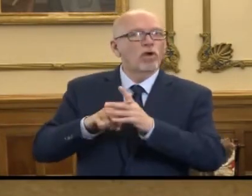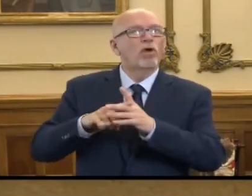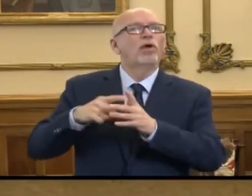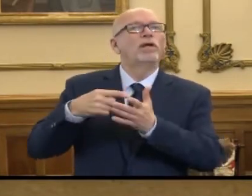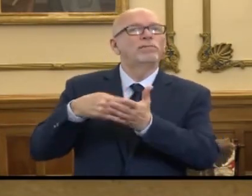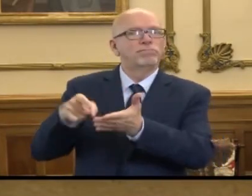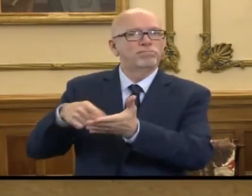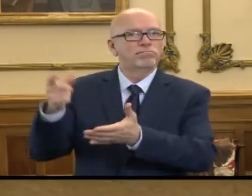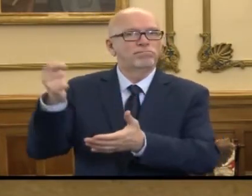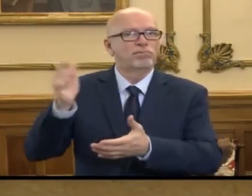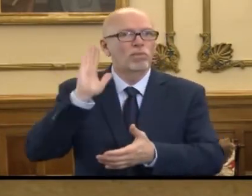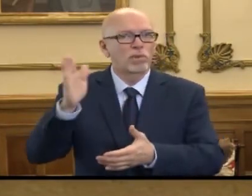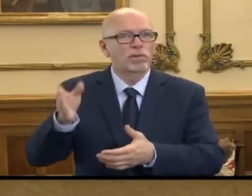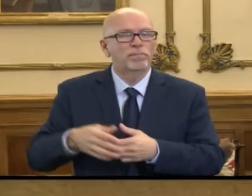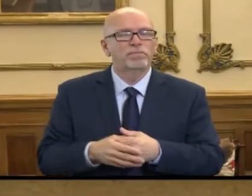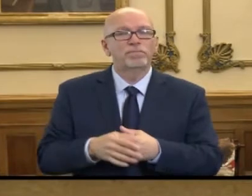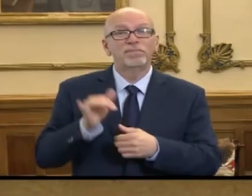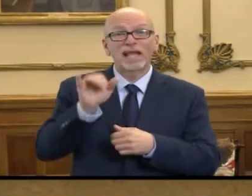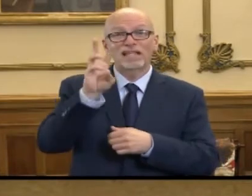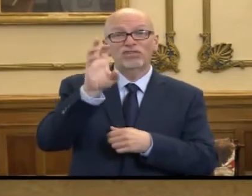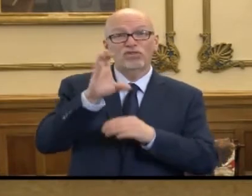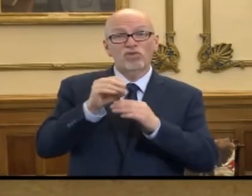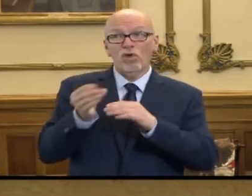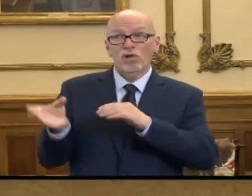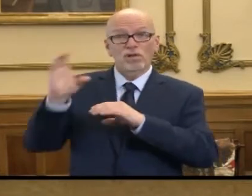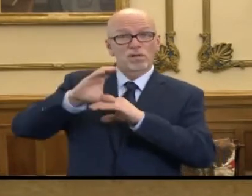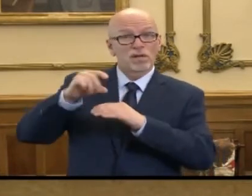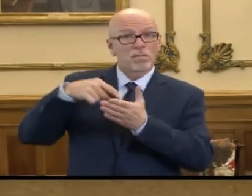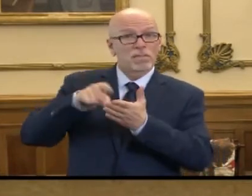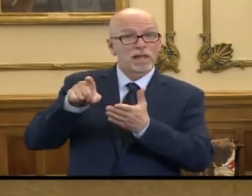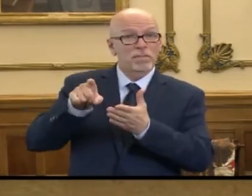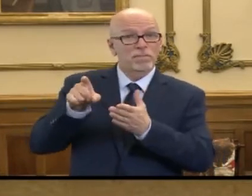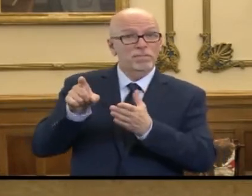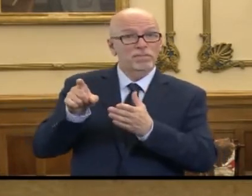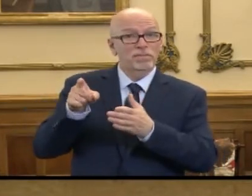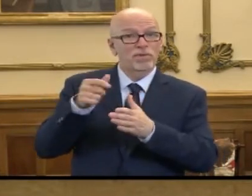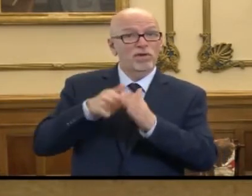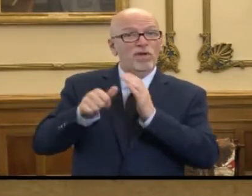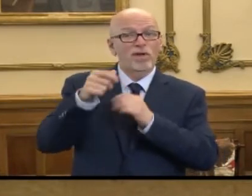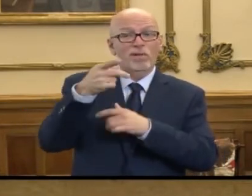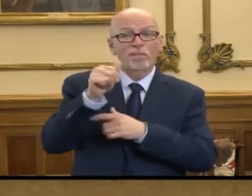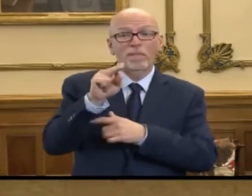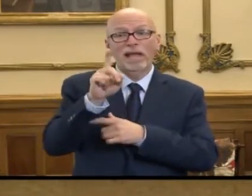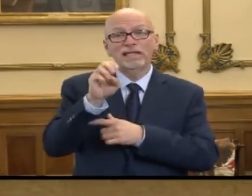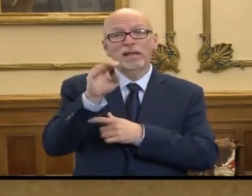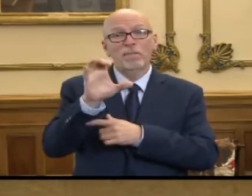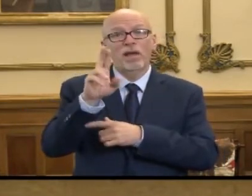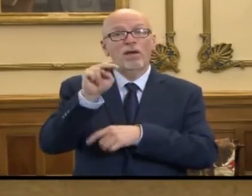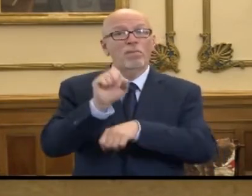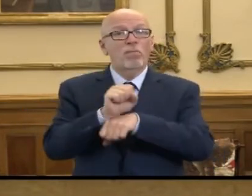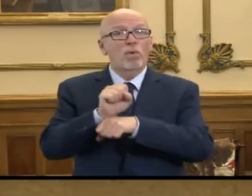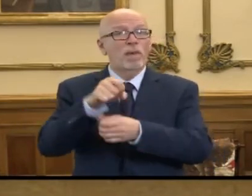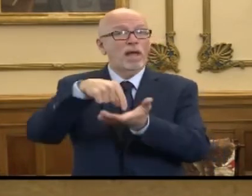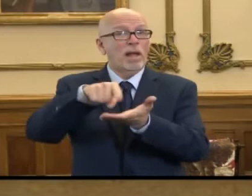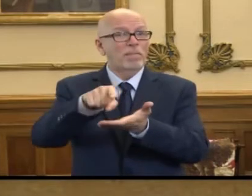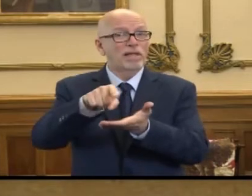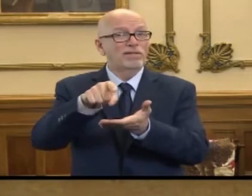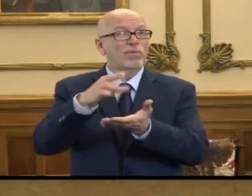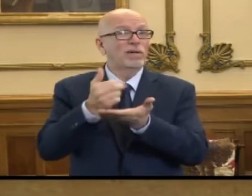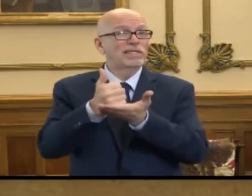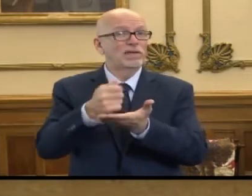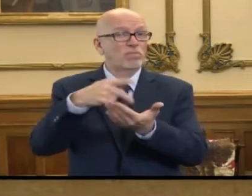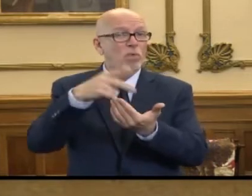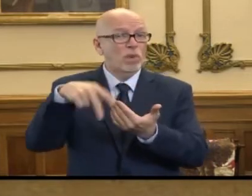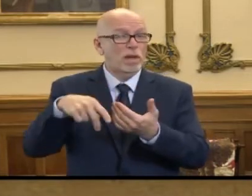payments. That additional $600 payment under the Pandemic Unemployment Compensation or Assistance